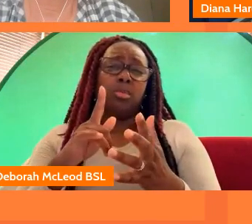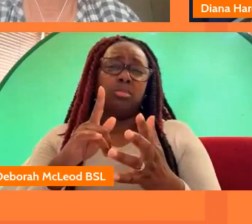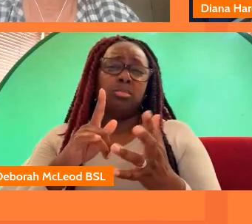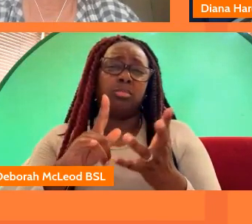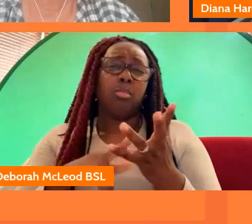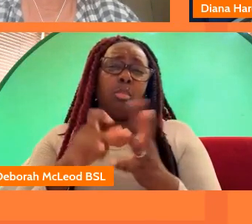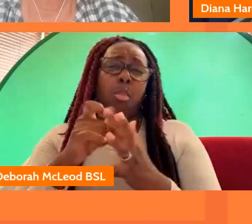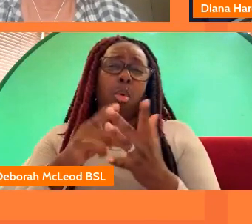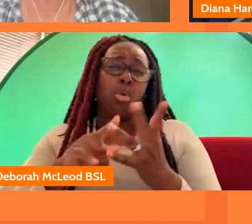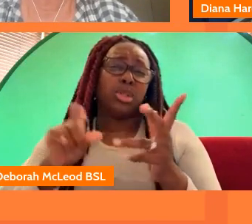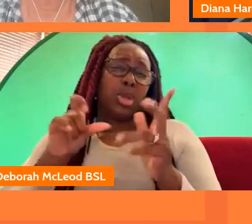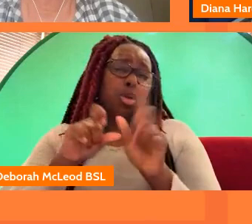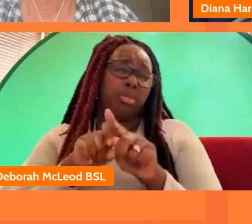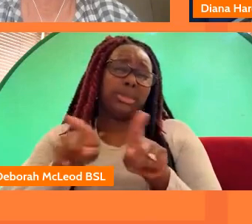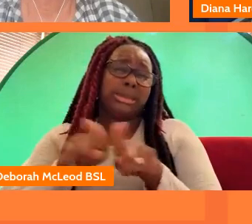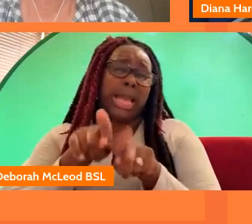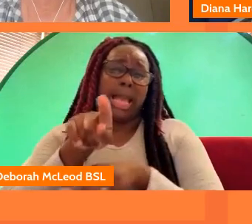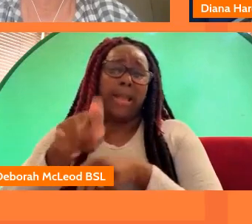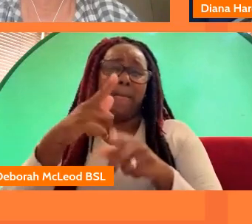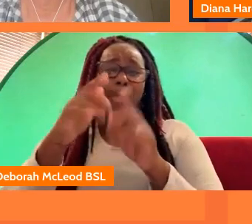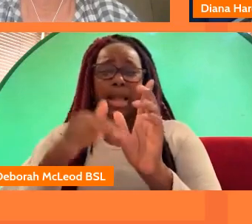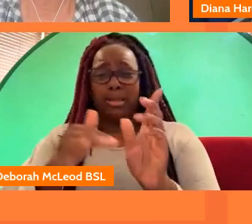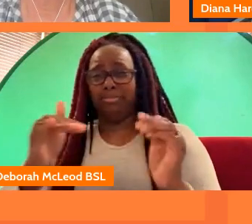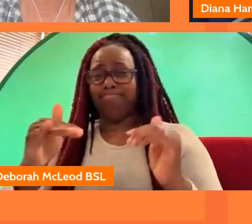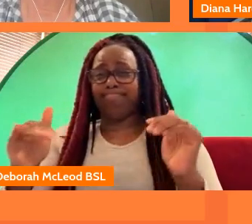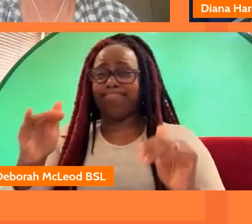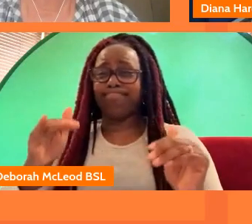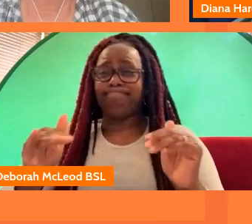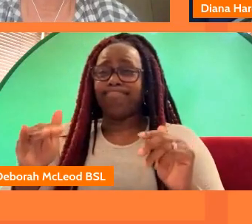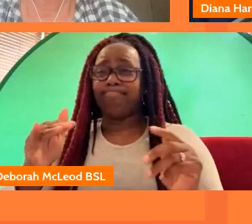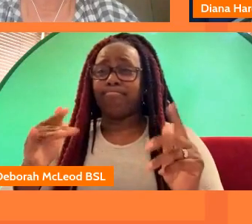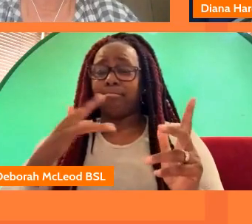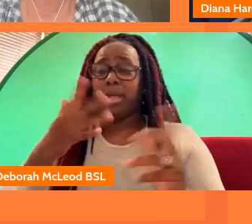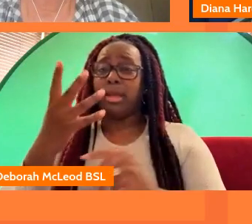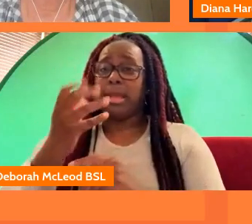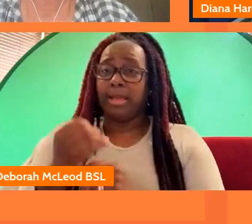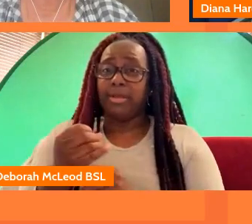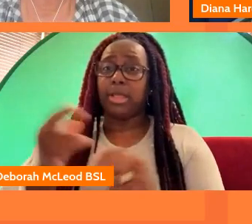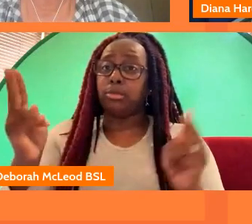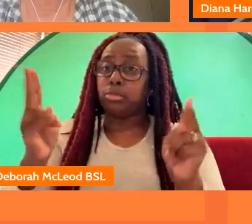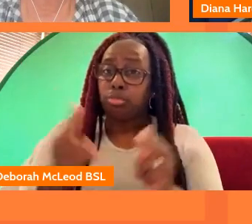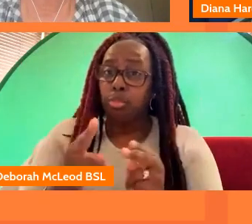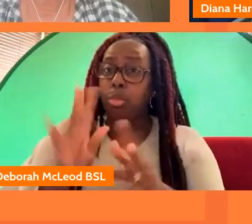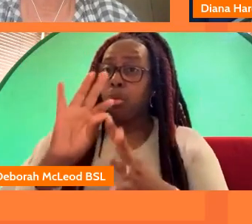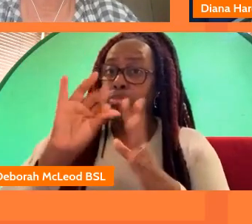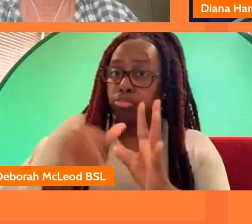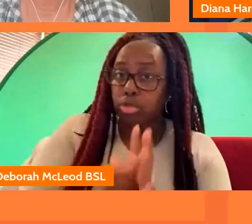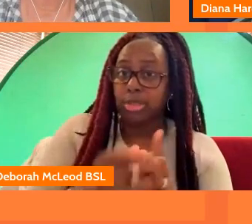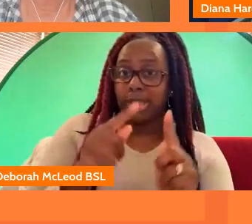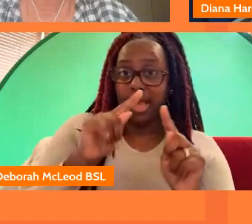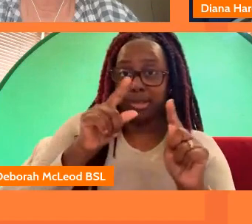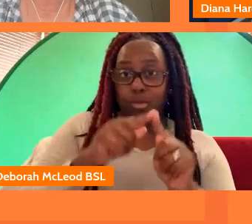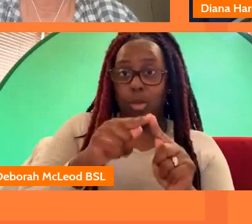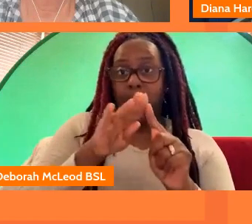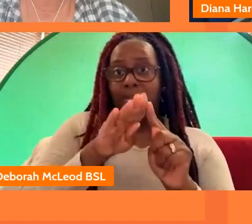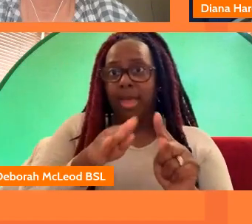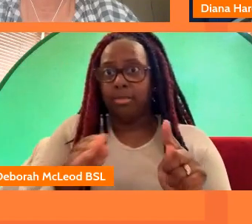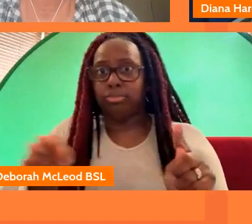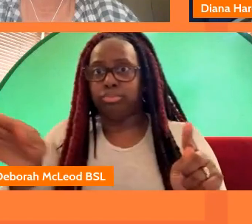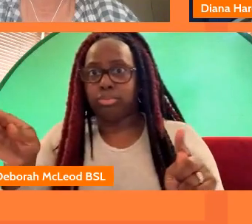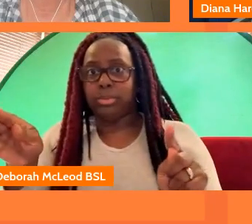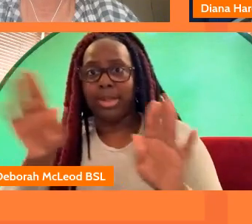big issue is that the leap between um having done a small project and getting on to let's say national radio